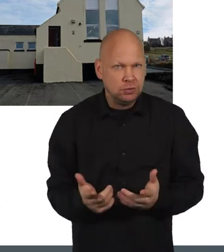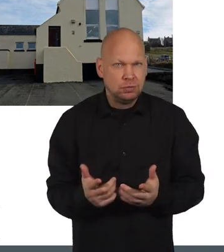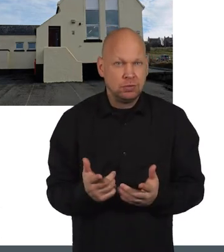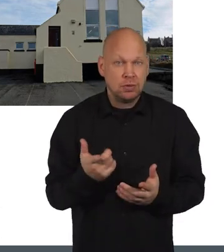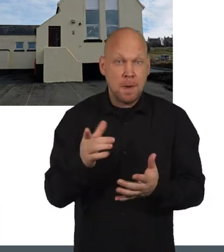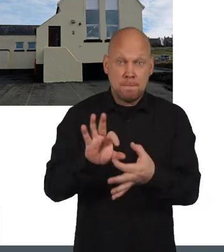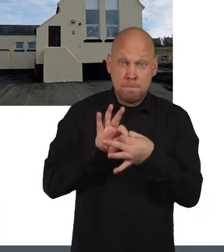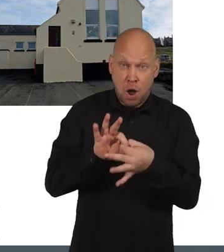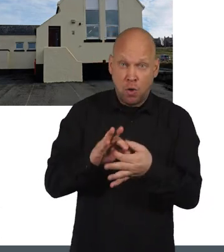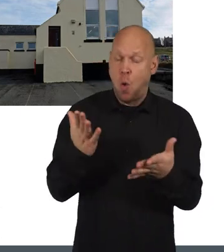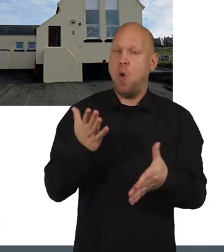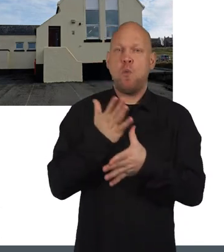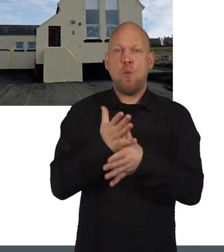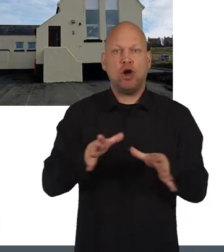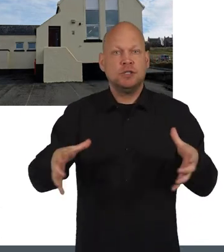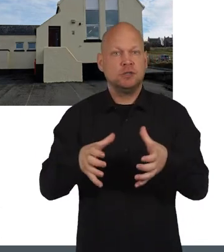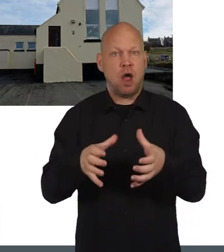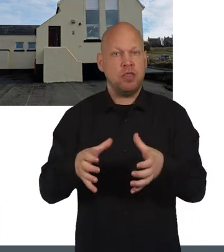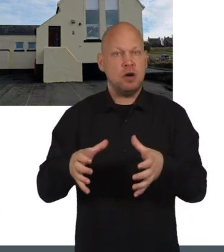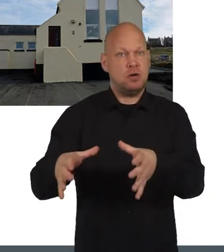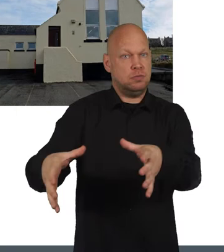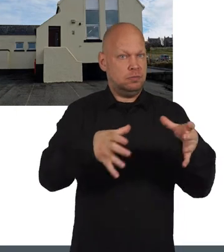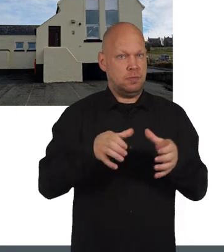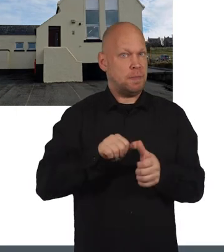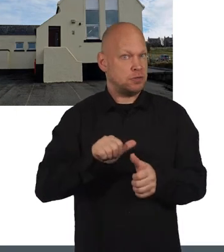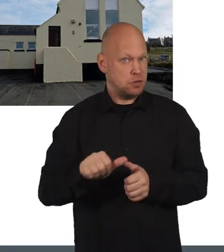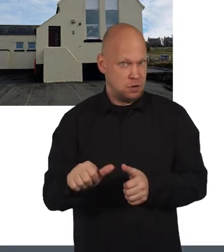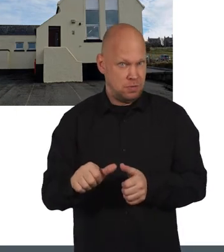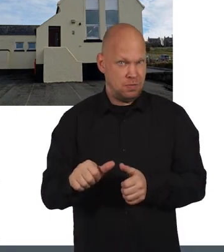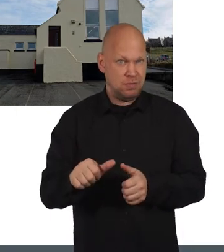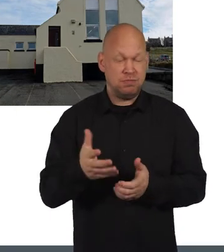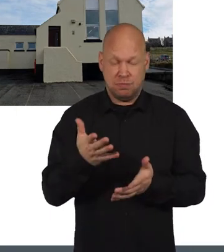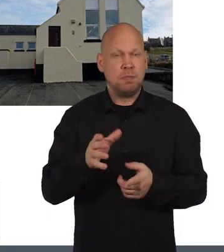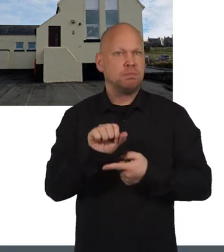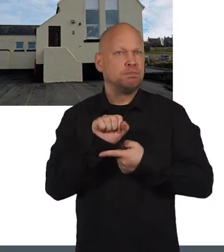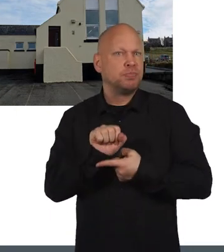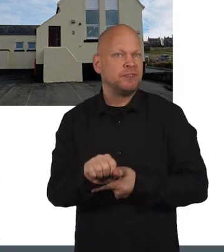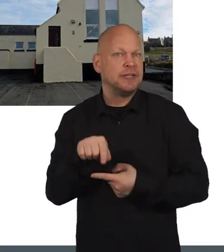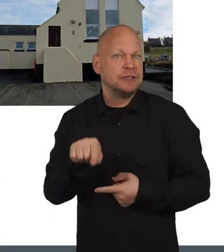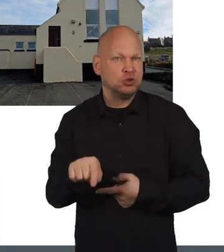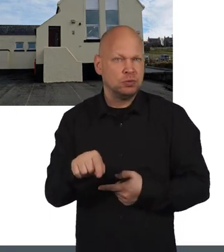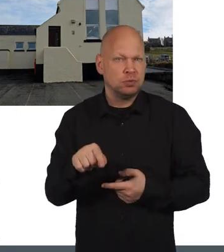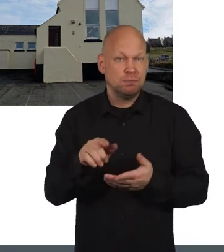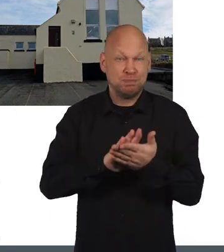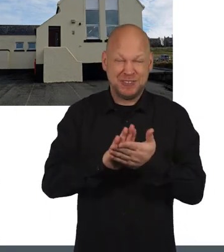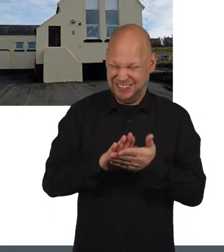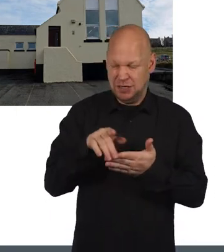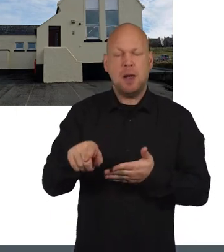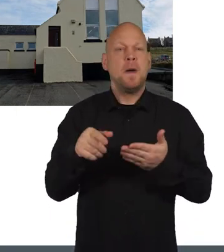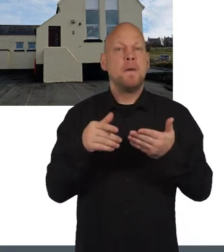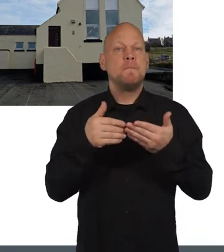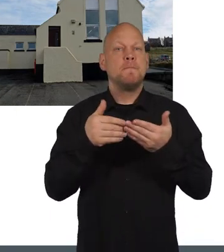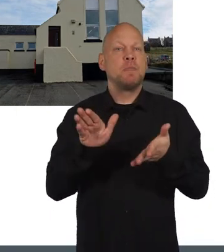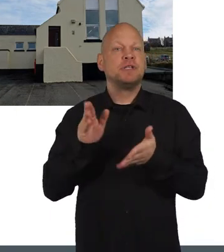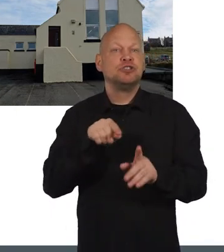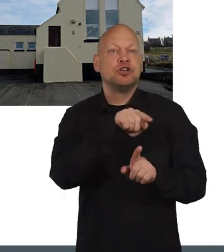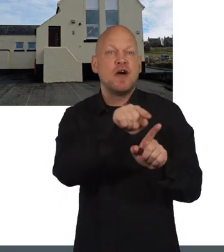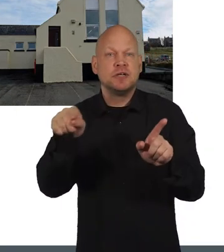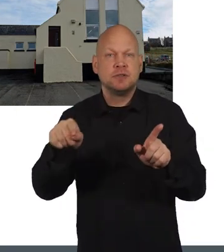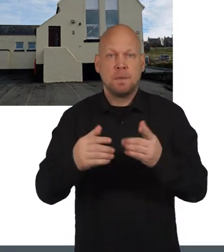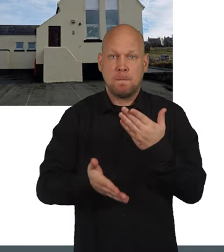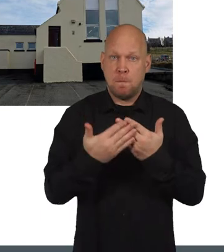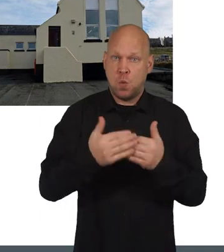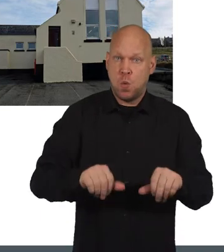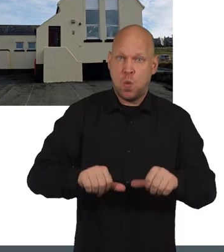partnership or working better together. And prevention, which is about making public services